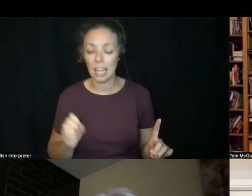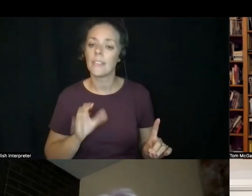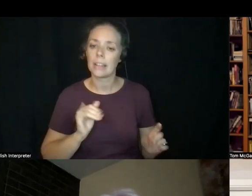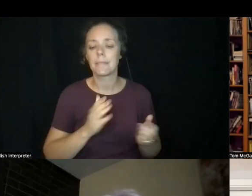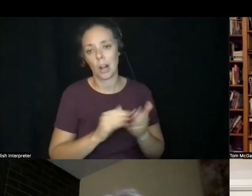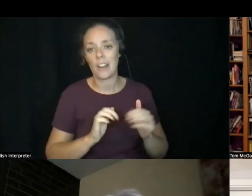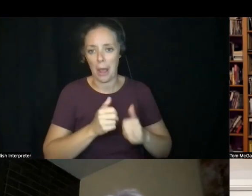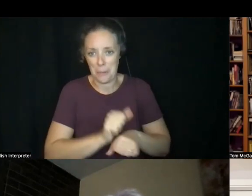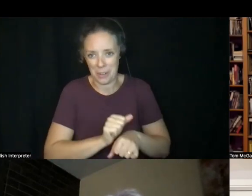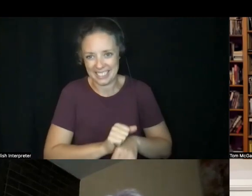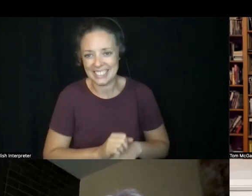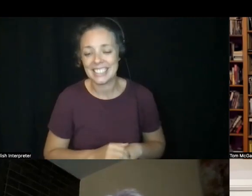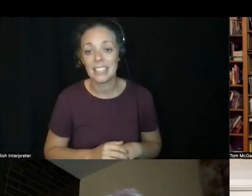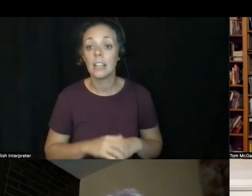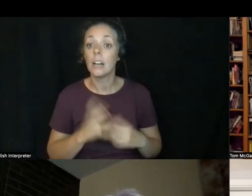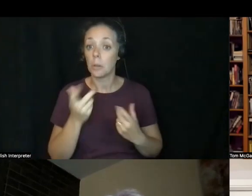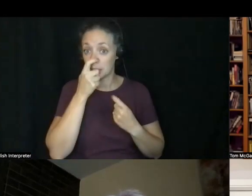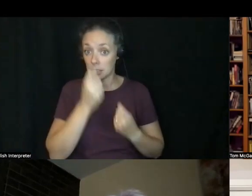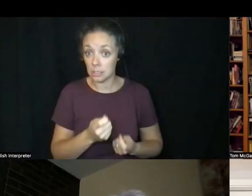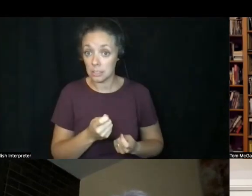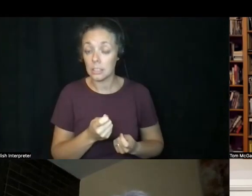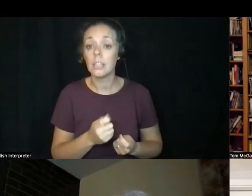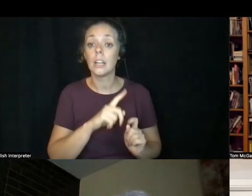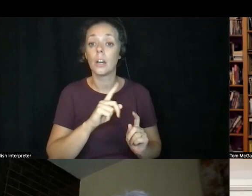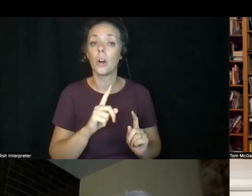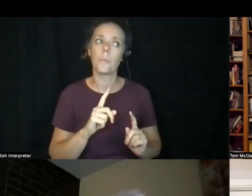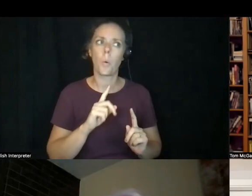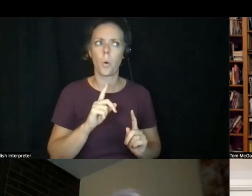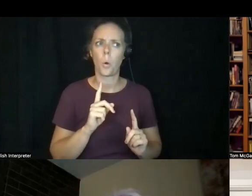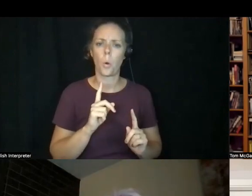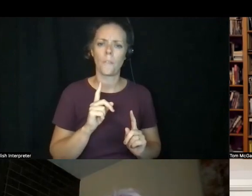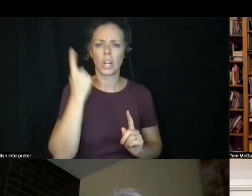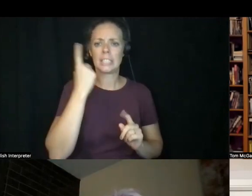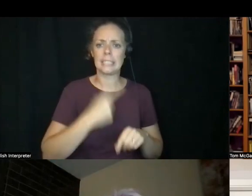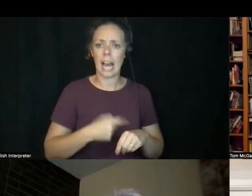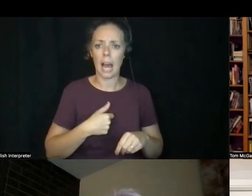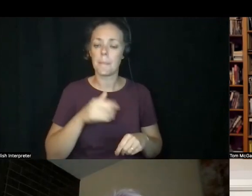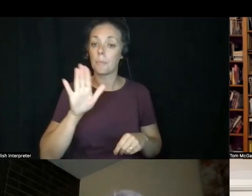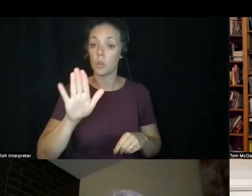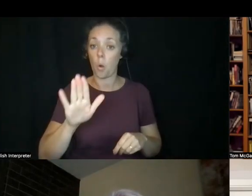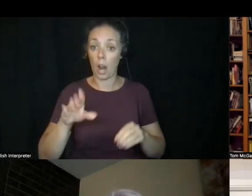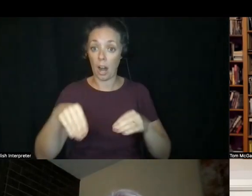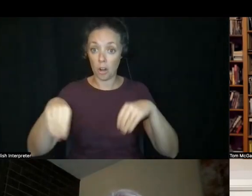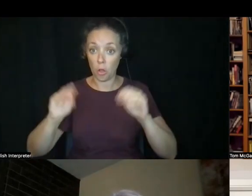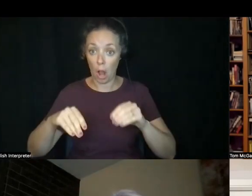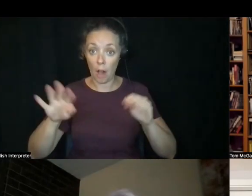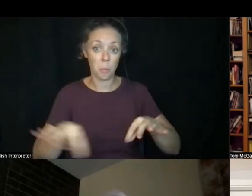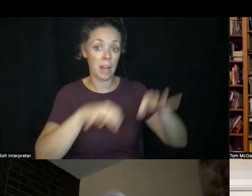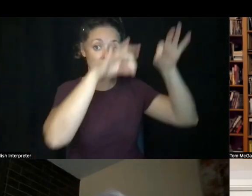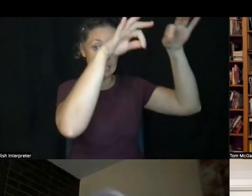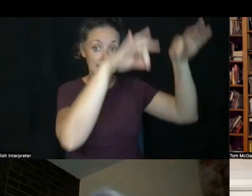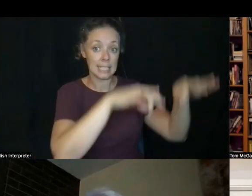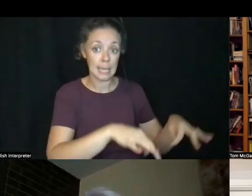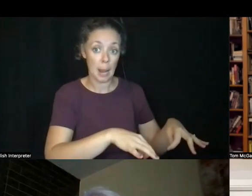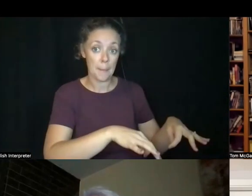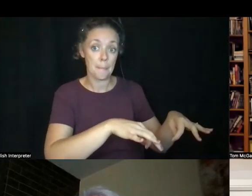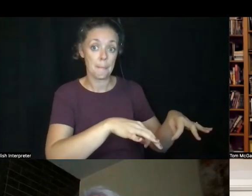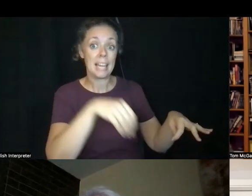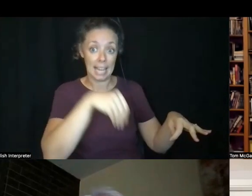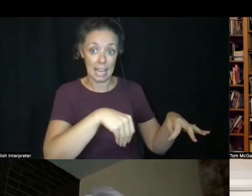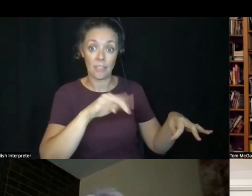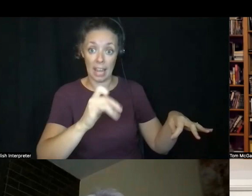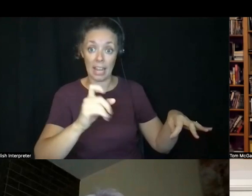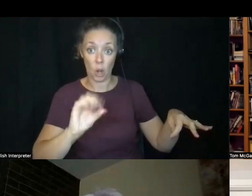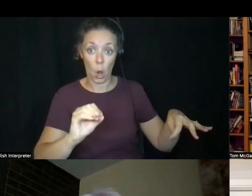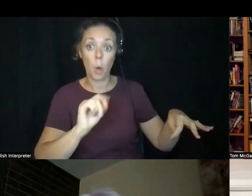works. And what's interesting is when you first dip your cloth into the indigo and pull it out,